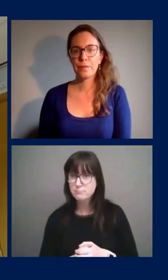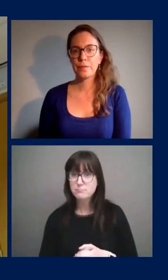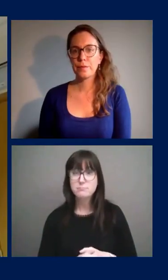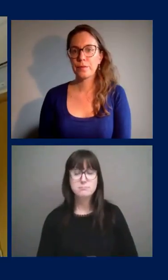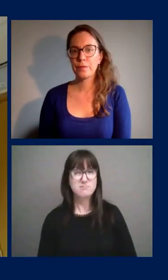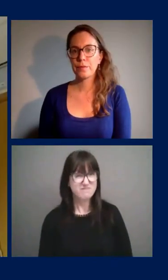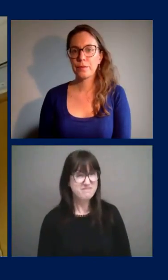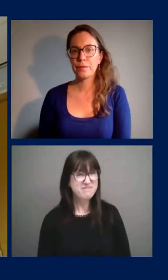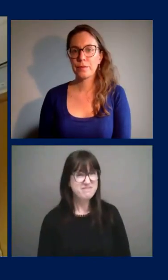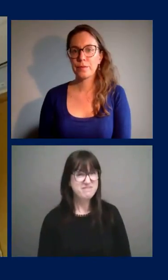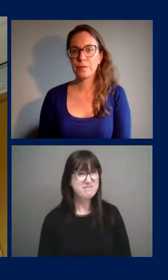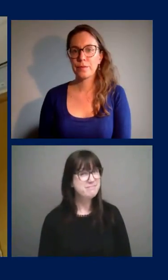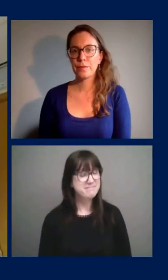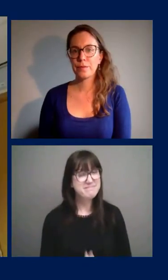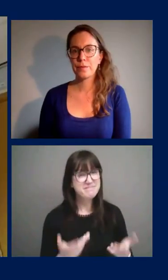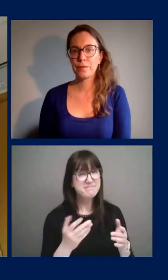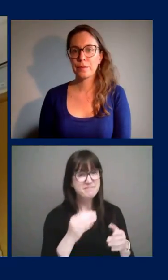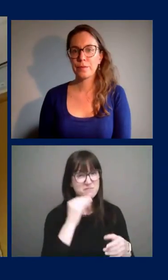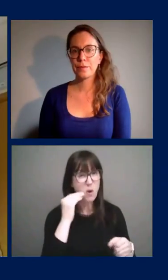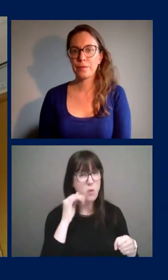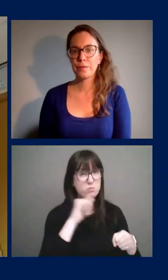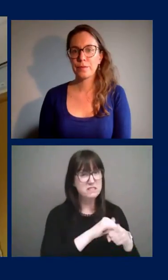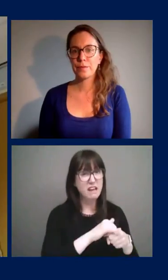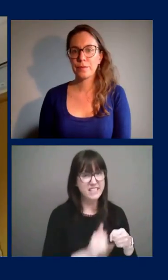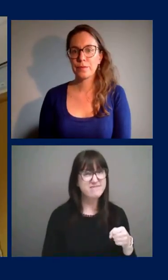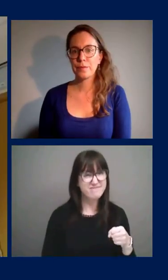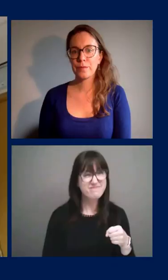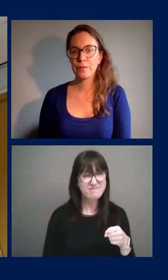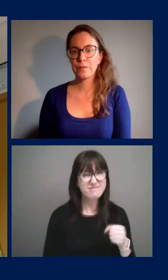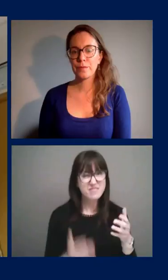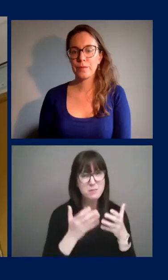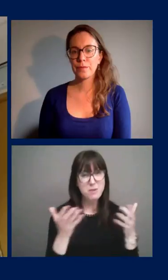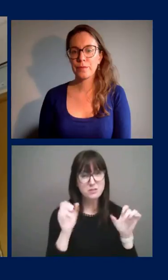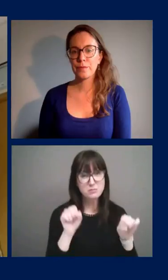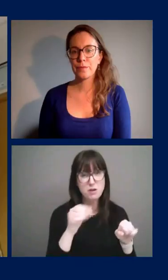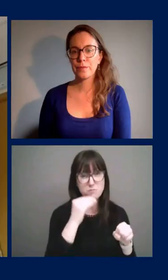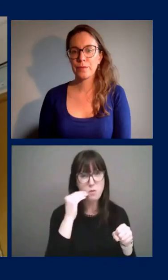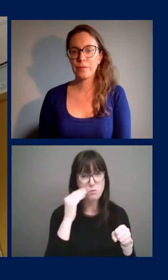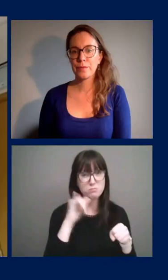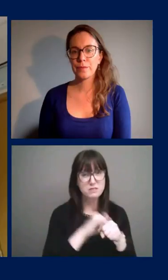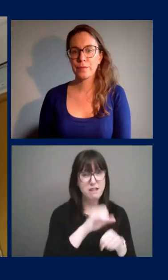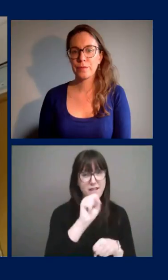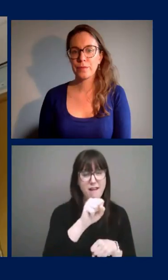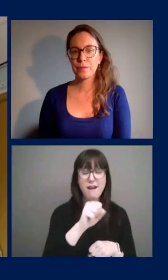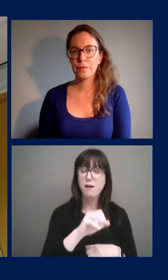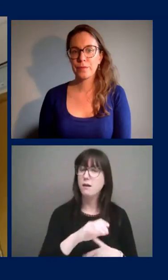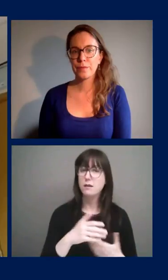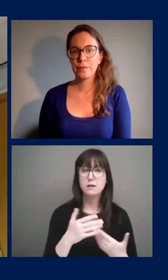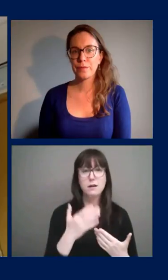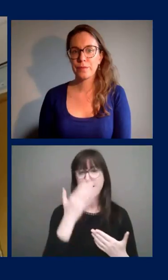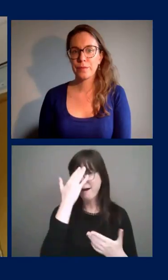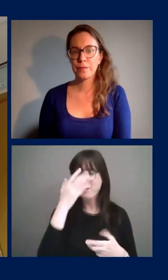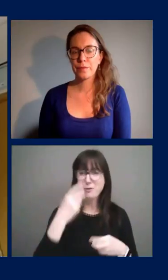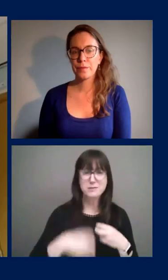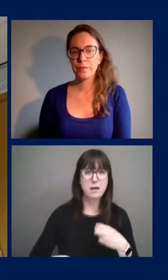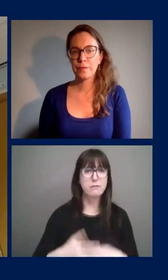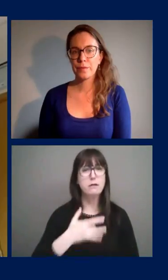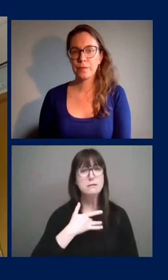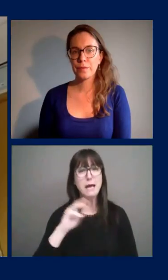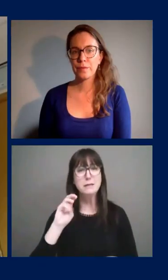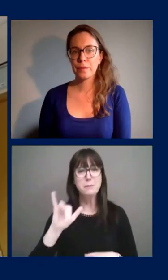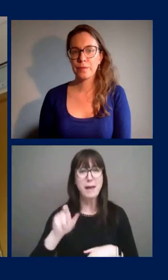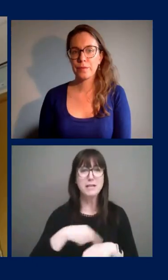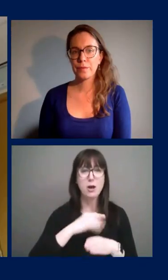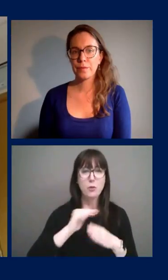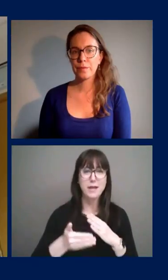My advice continues to be to stay home as much as possible. Yes. Uh, it's, it's so difficult. This is a traditional weekend for people to